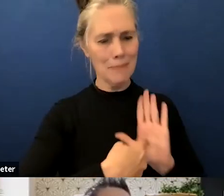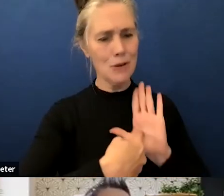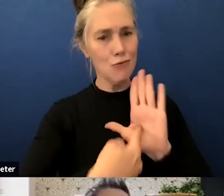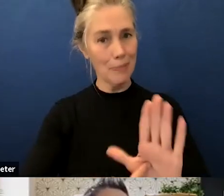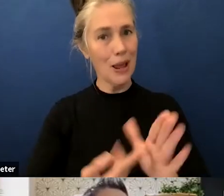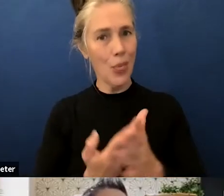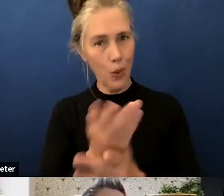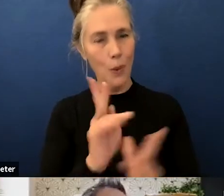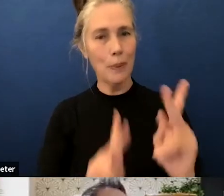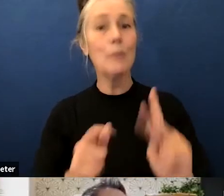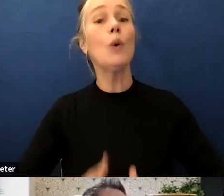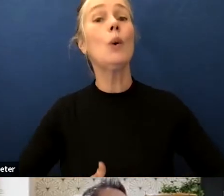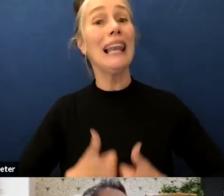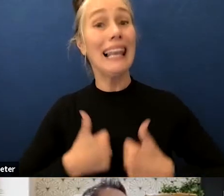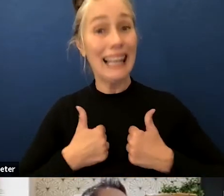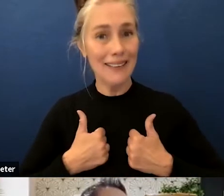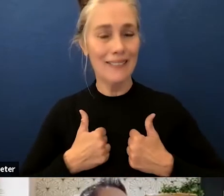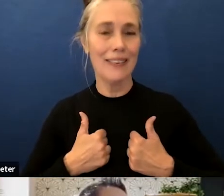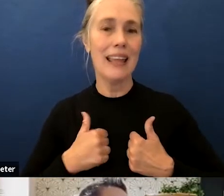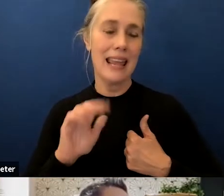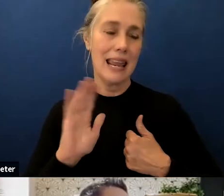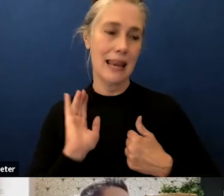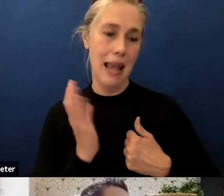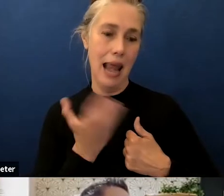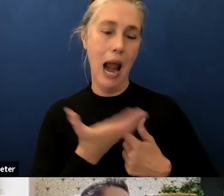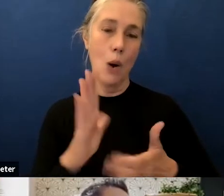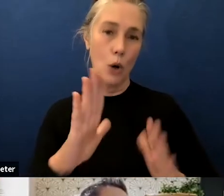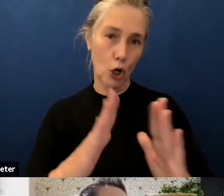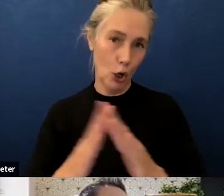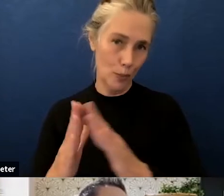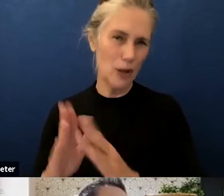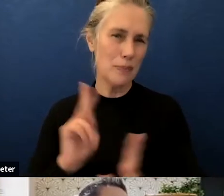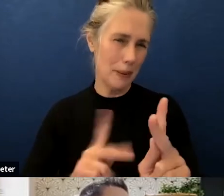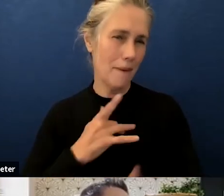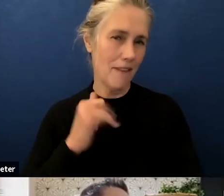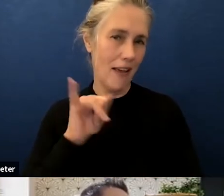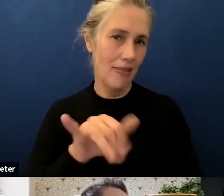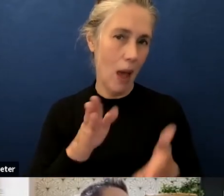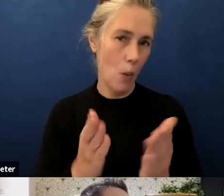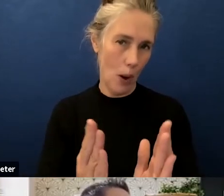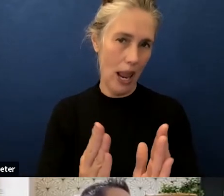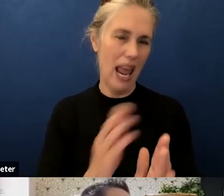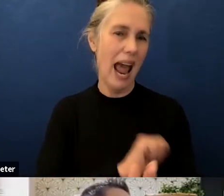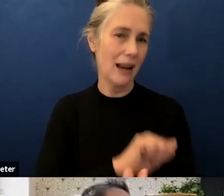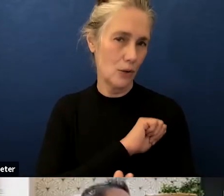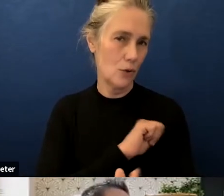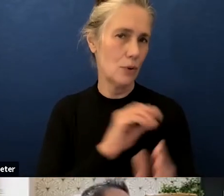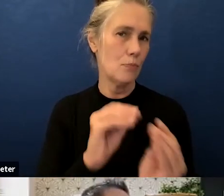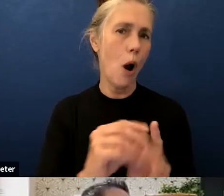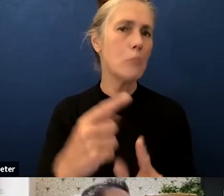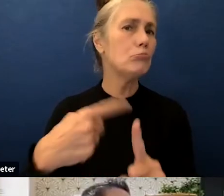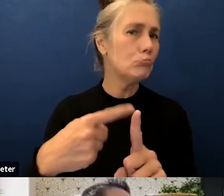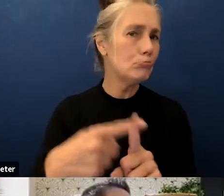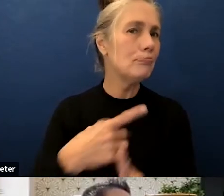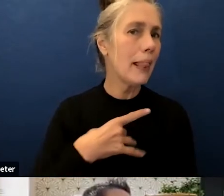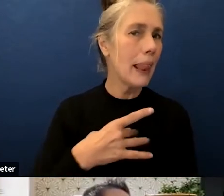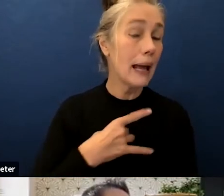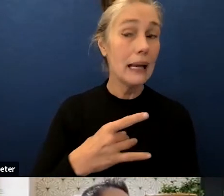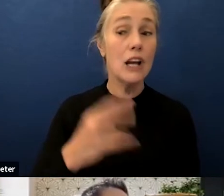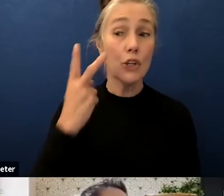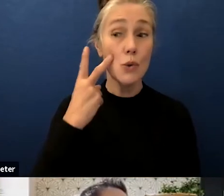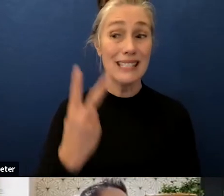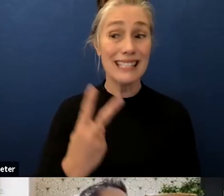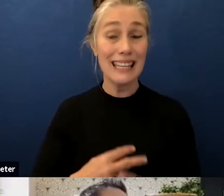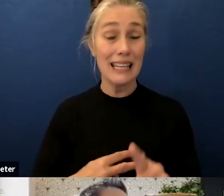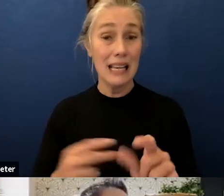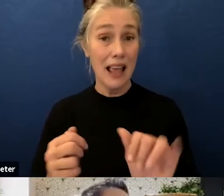living in those uh communities of interest you can see the variance is five there um which isn't too bad one of the